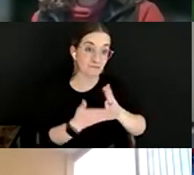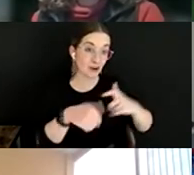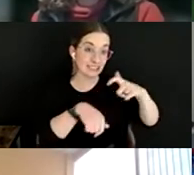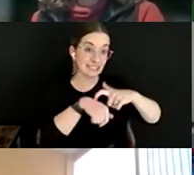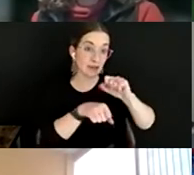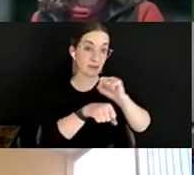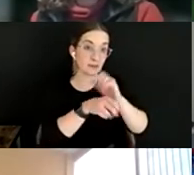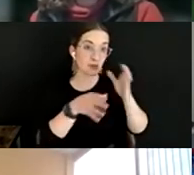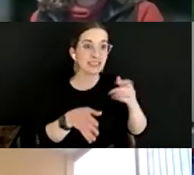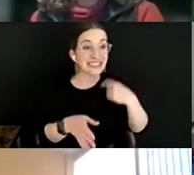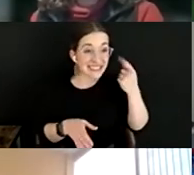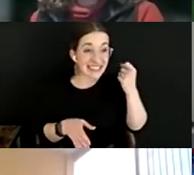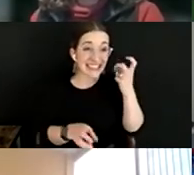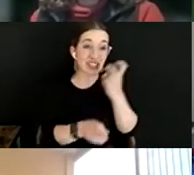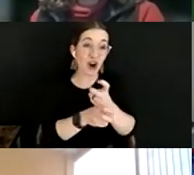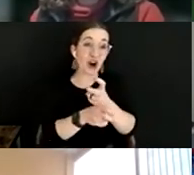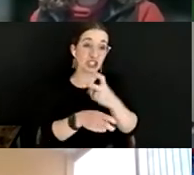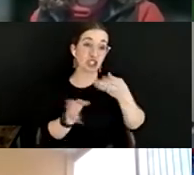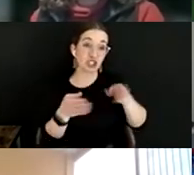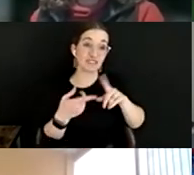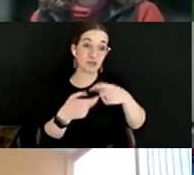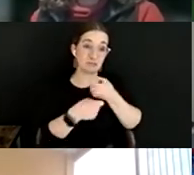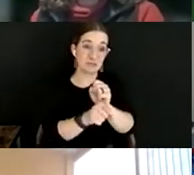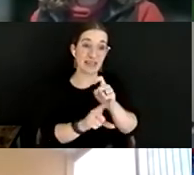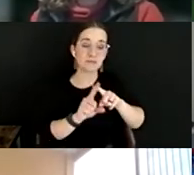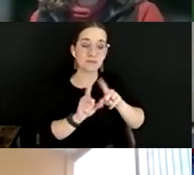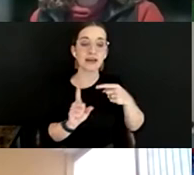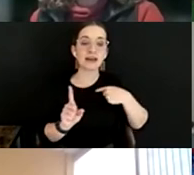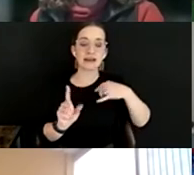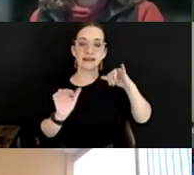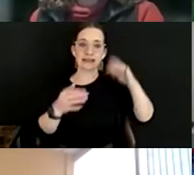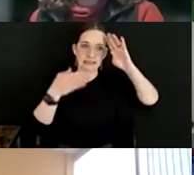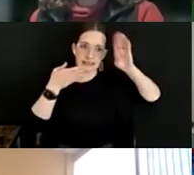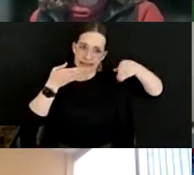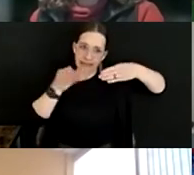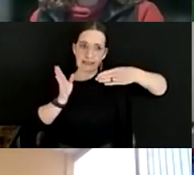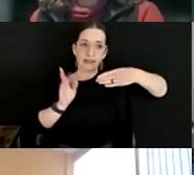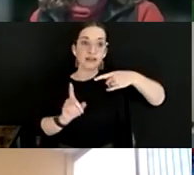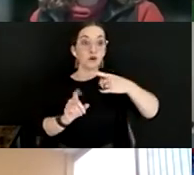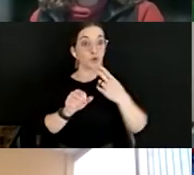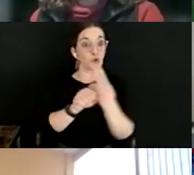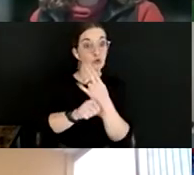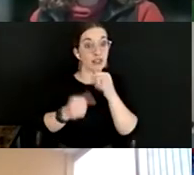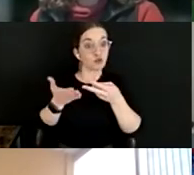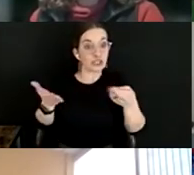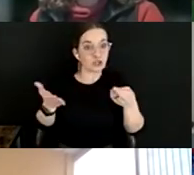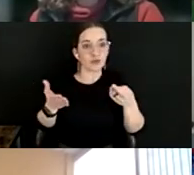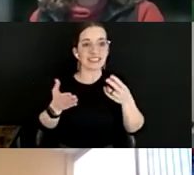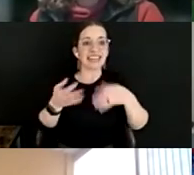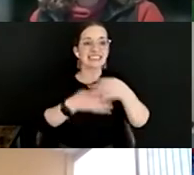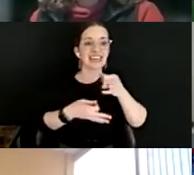it is a difficult shift to make, but to shift my thinking, to recognize that utilizing the resources instead of sitting on them,